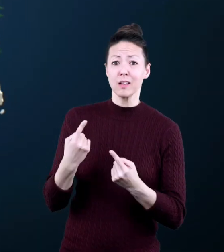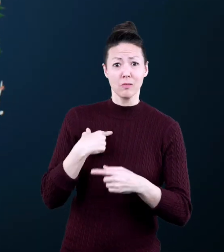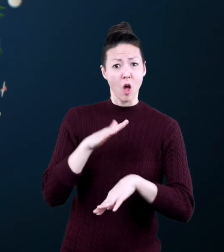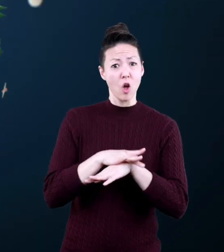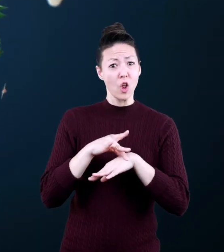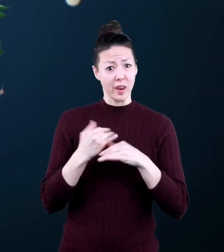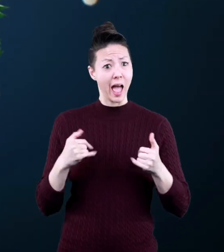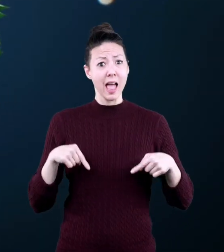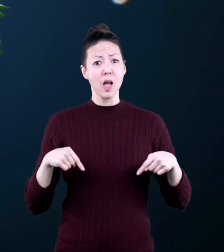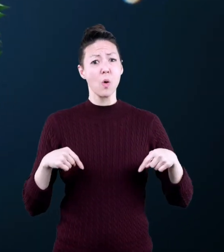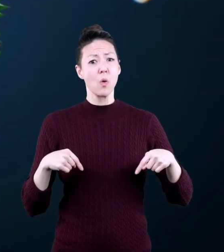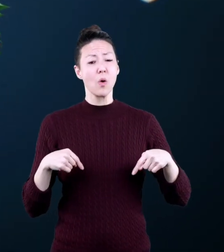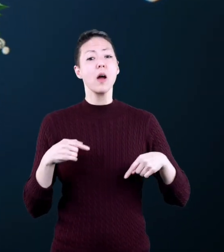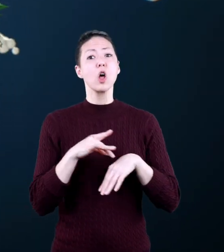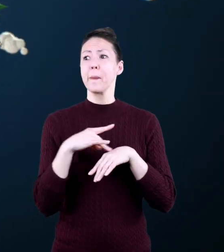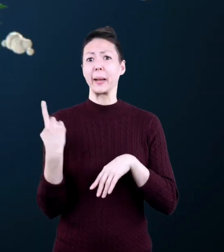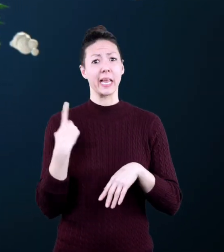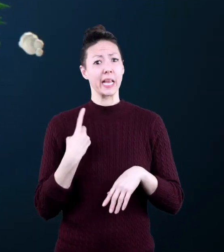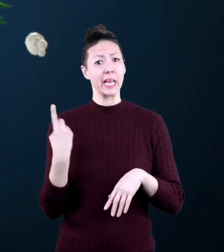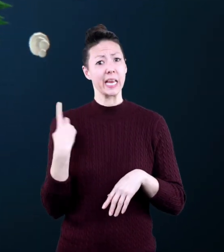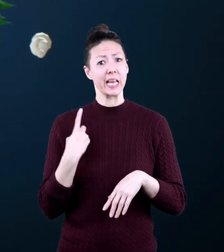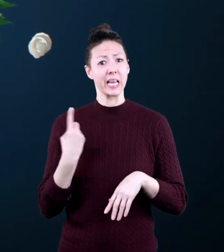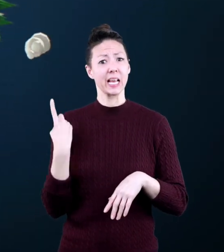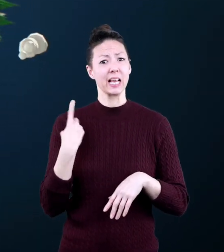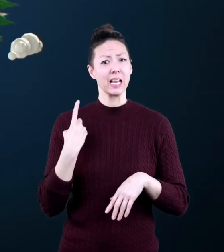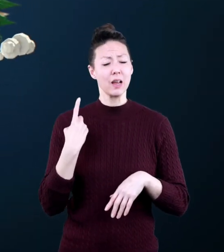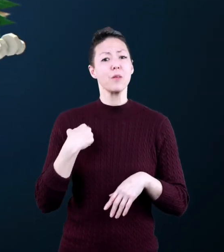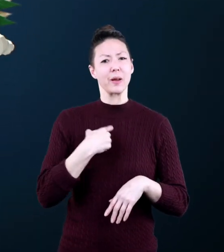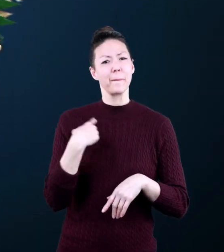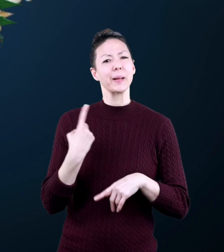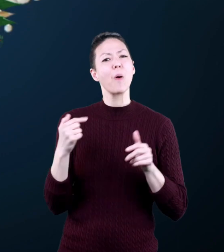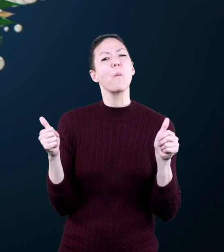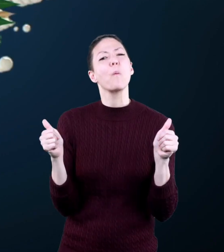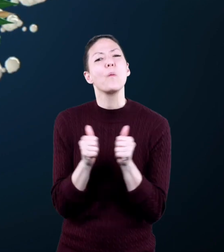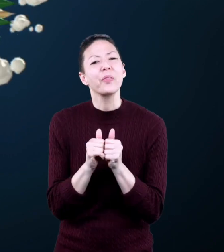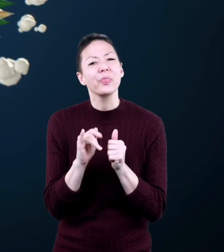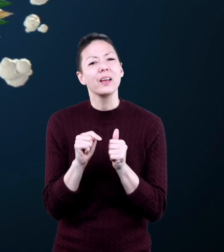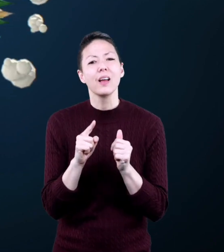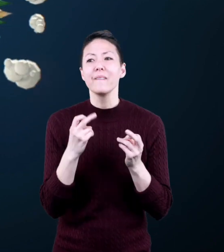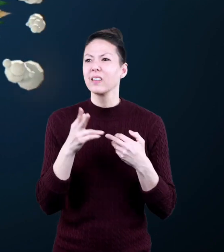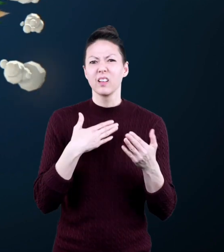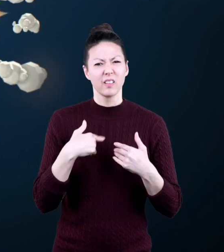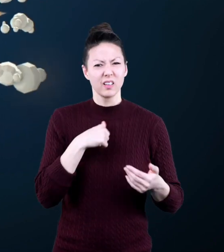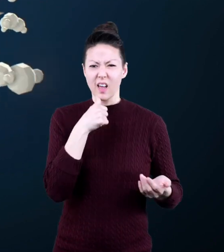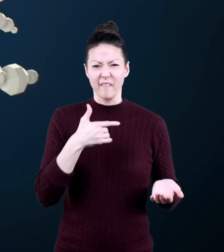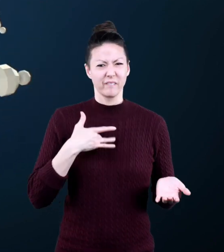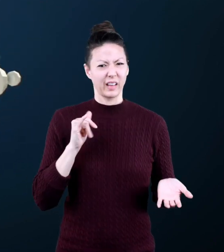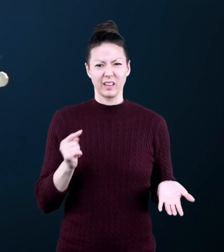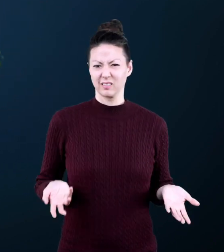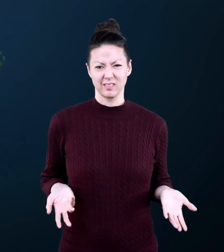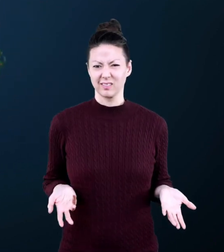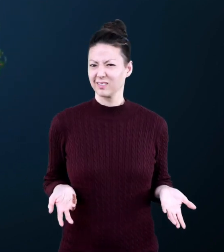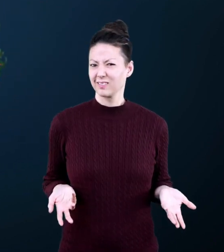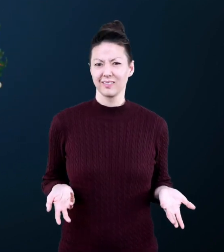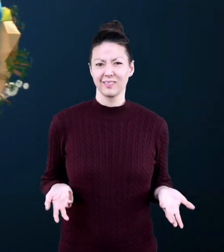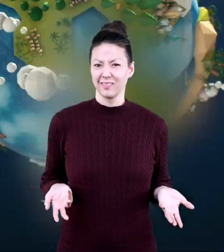Since we're on Earth and the Earth is spinning, we spin with it and don't even notice it!